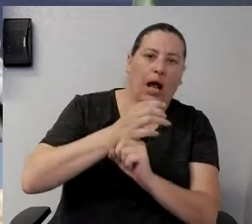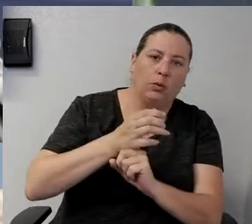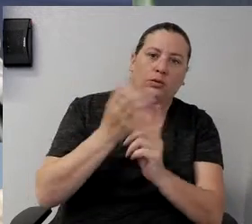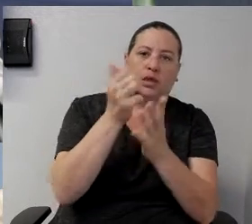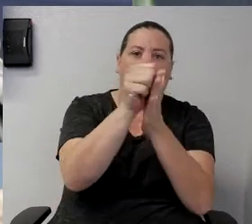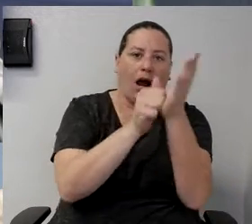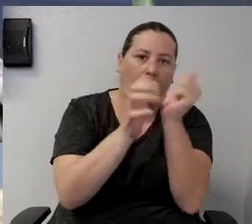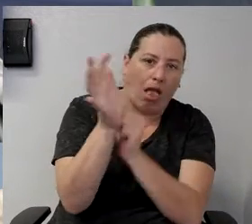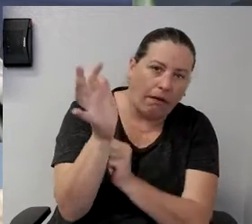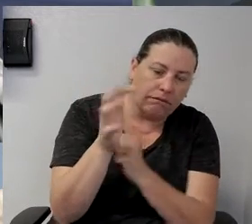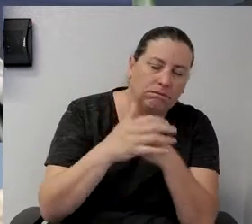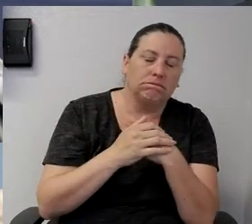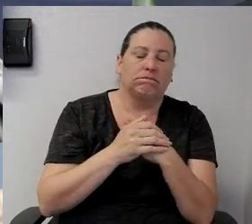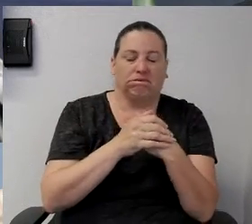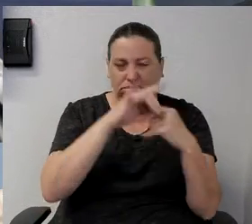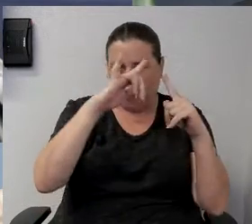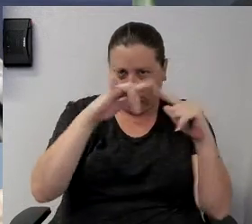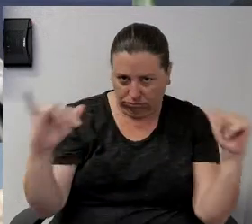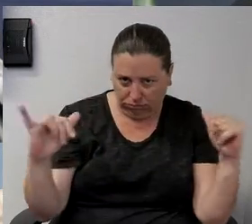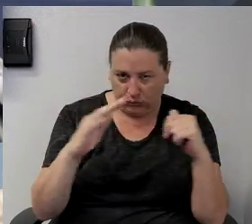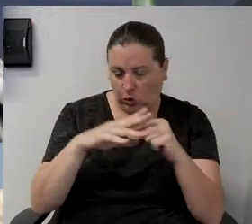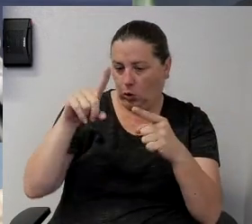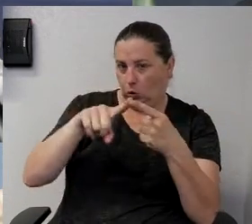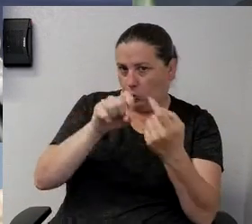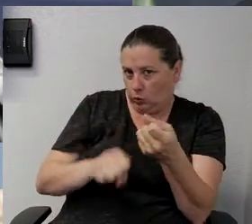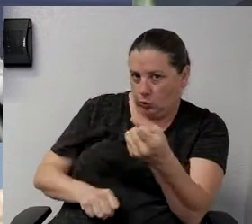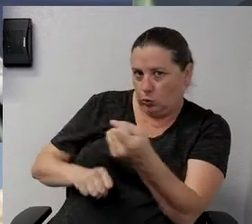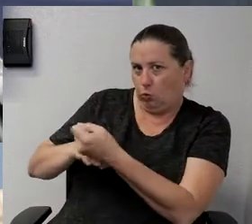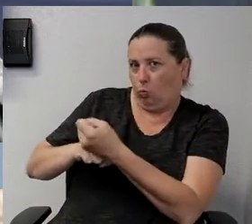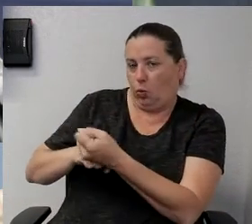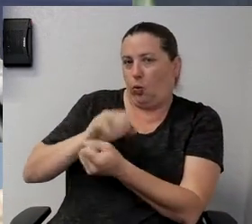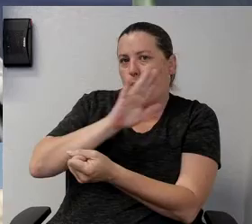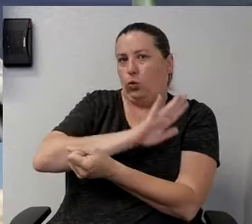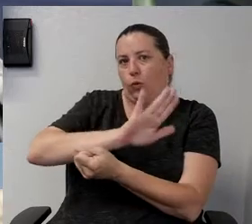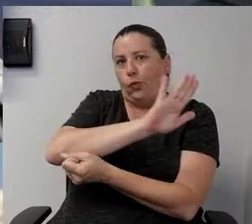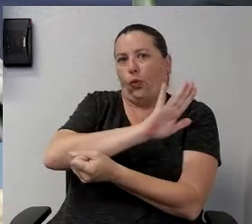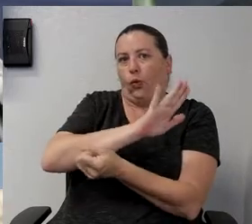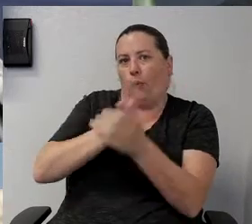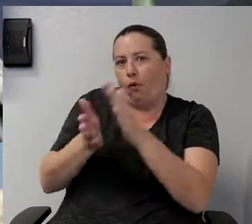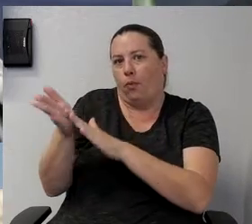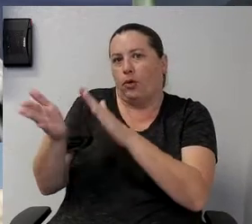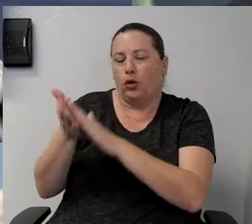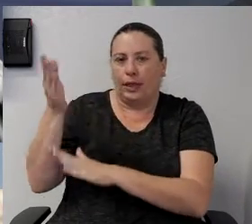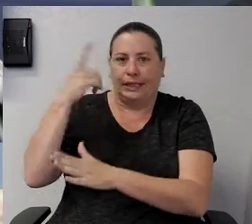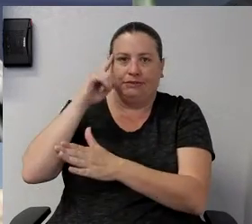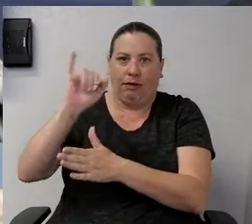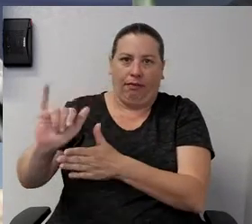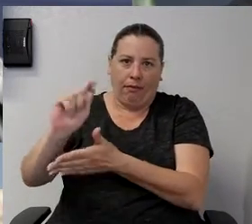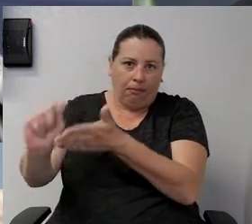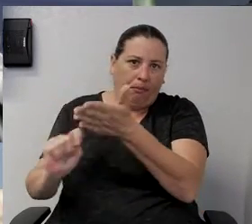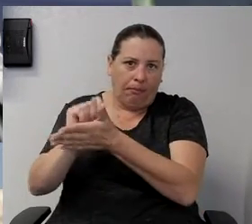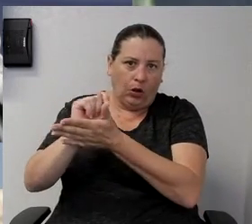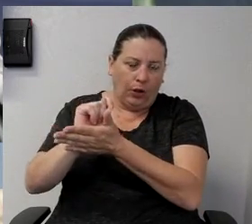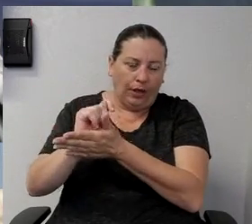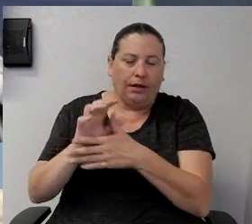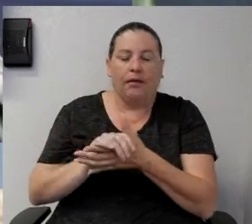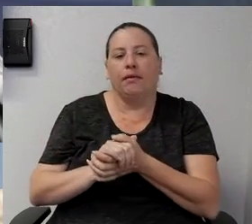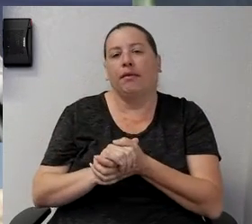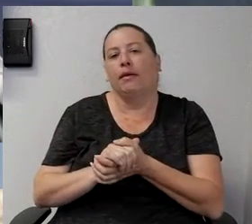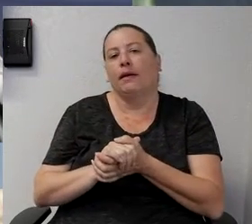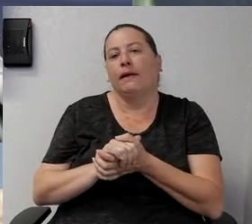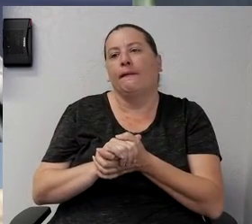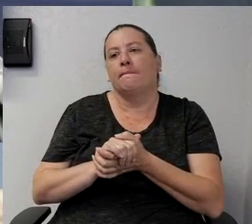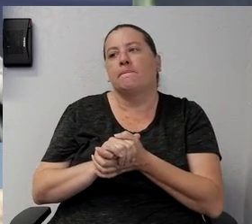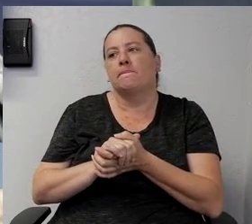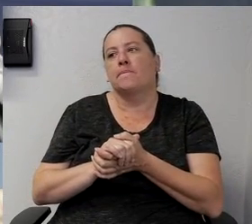to support your operations for some period of time and we're actually